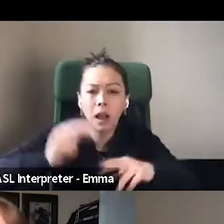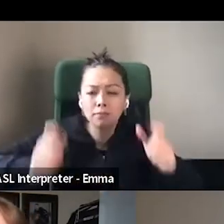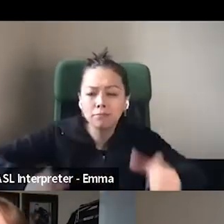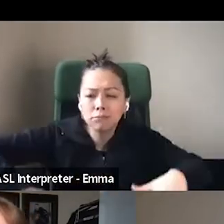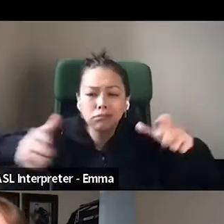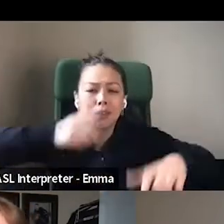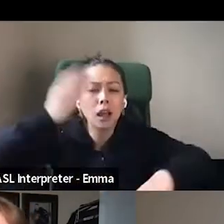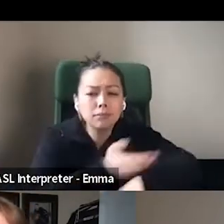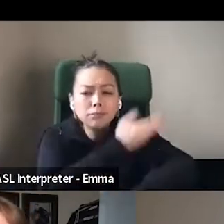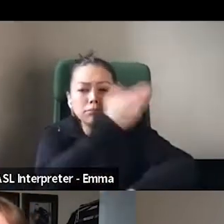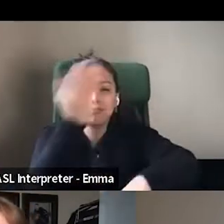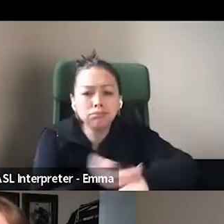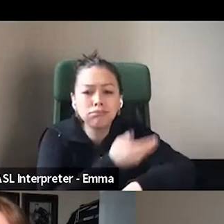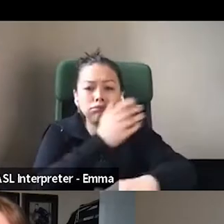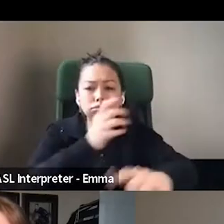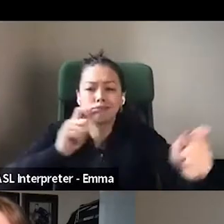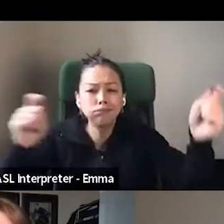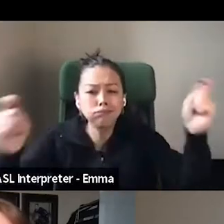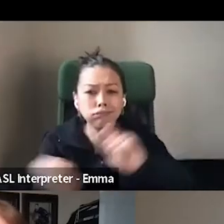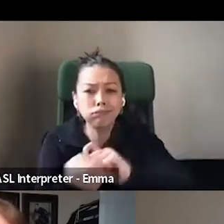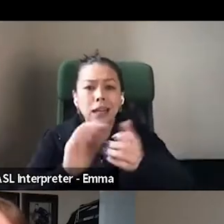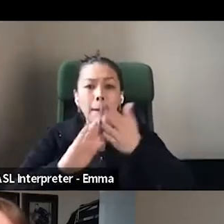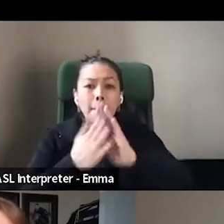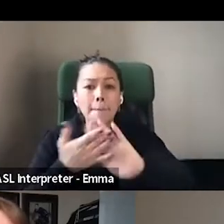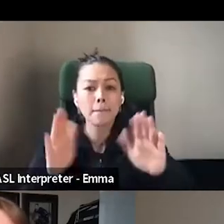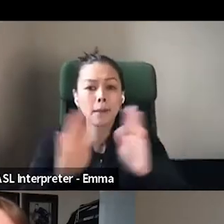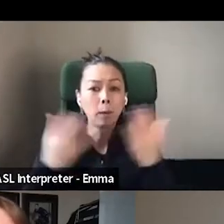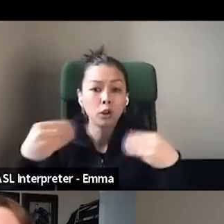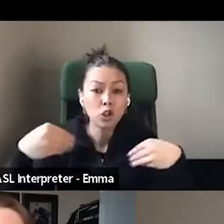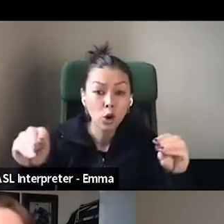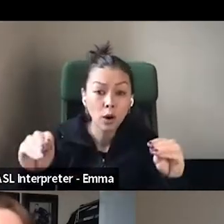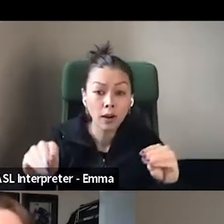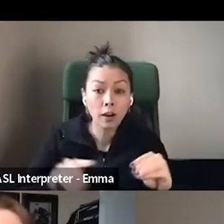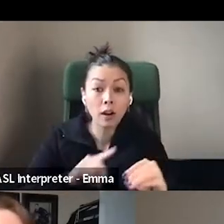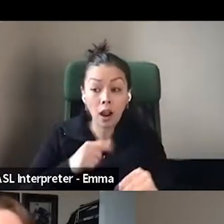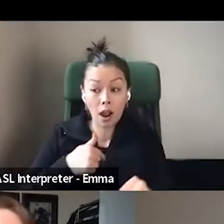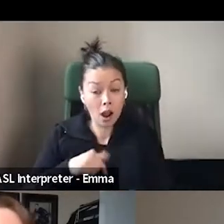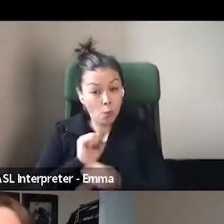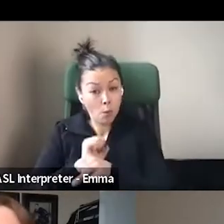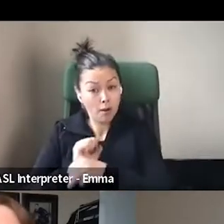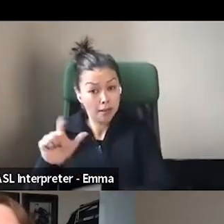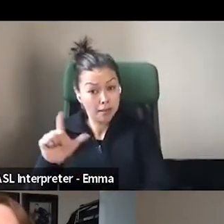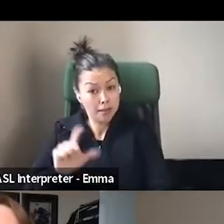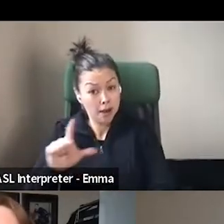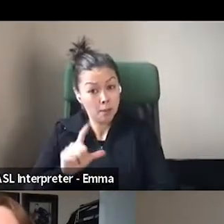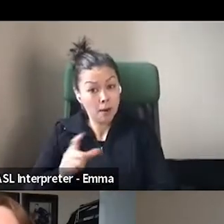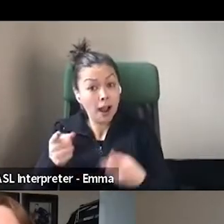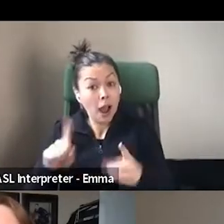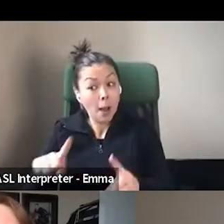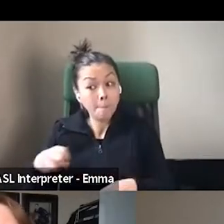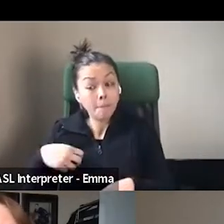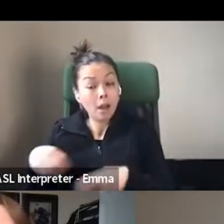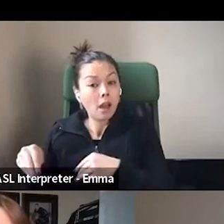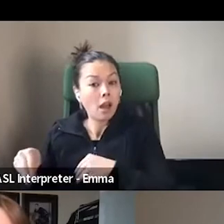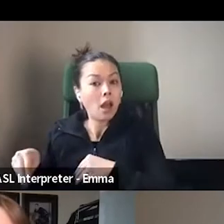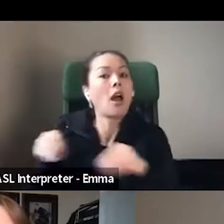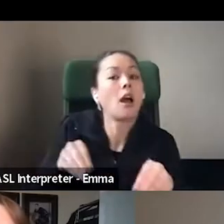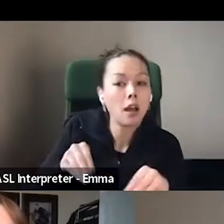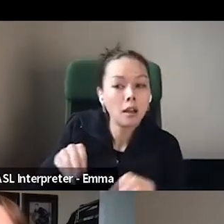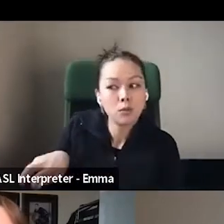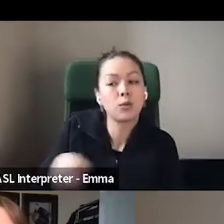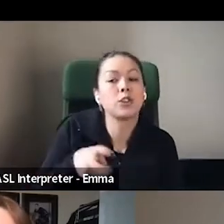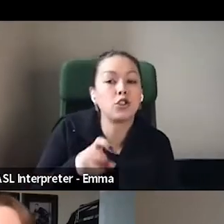So the, the genesis of it all was well before the pandemic, all the renovations and all that